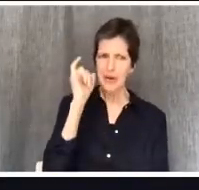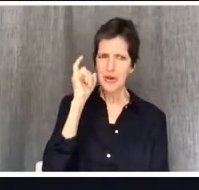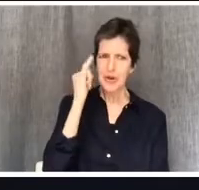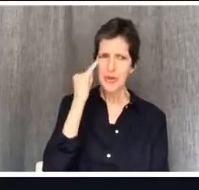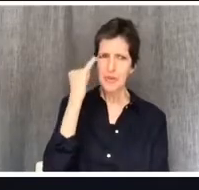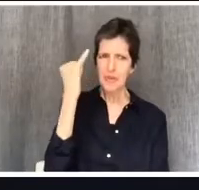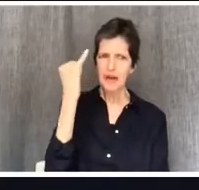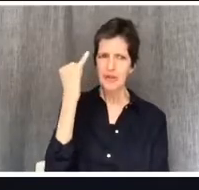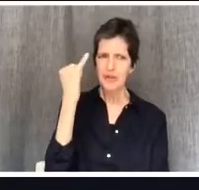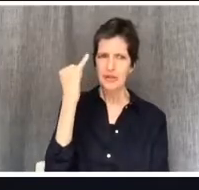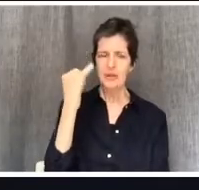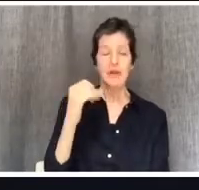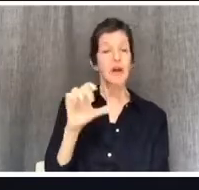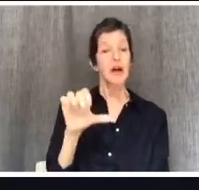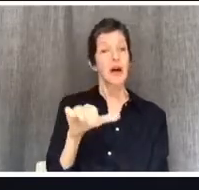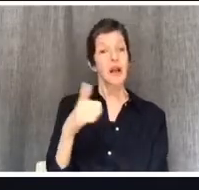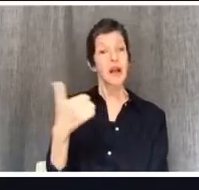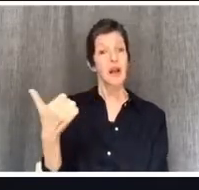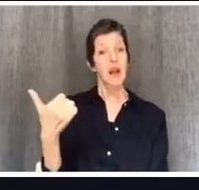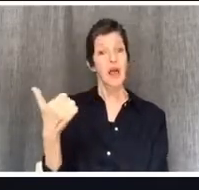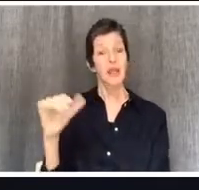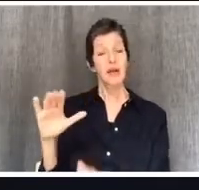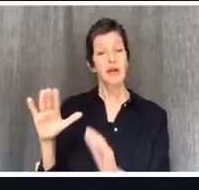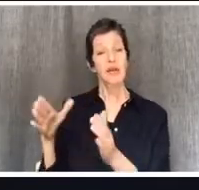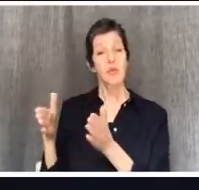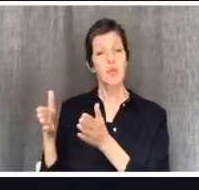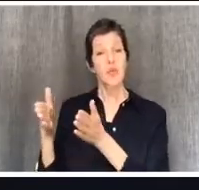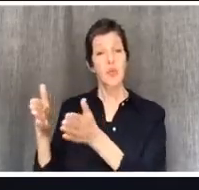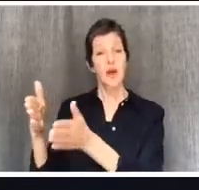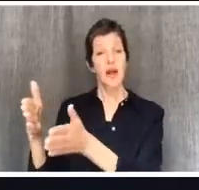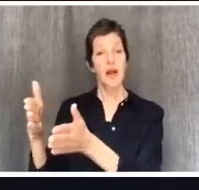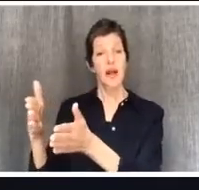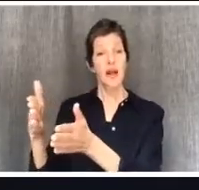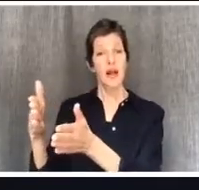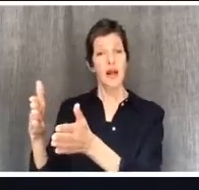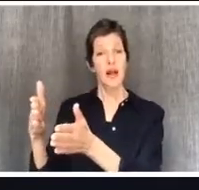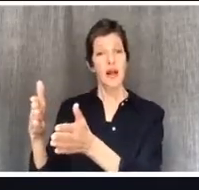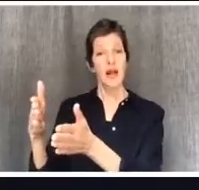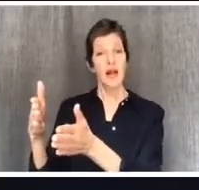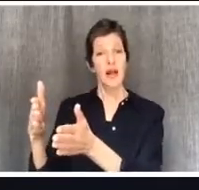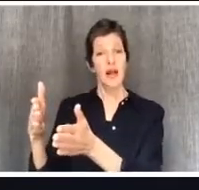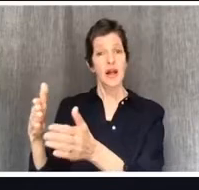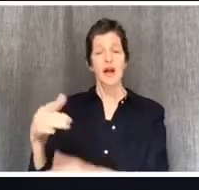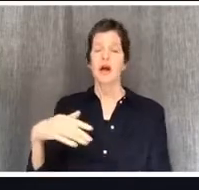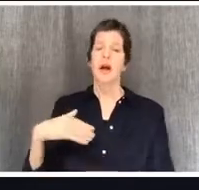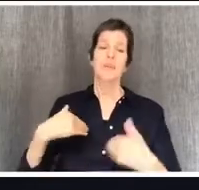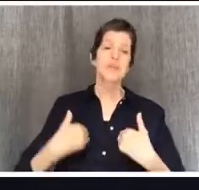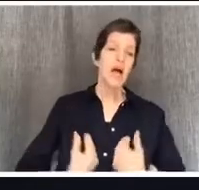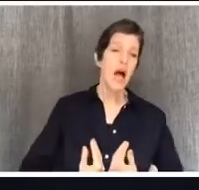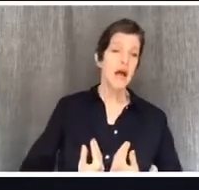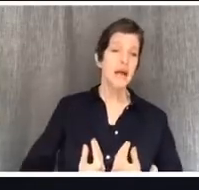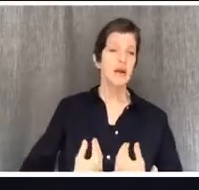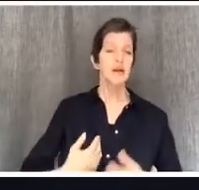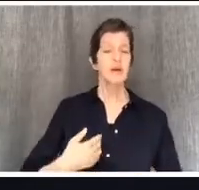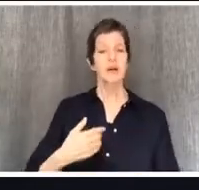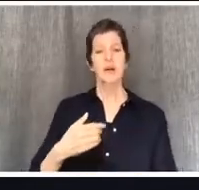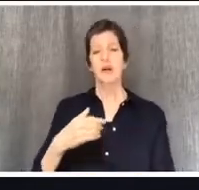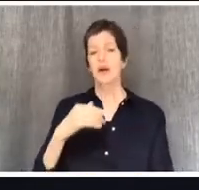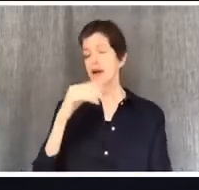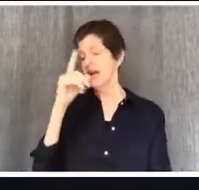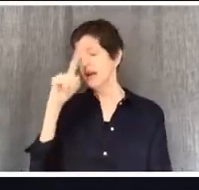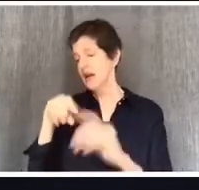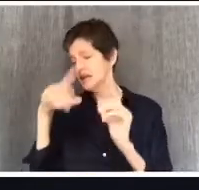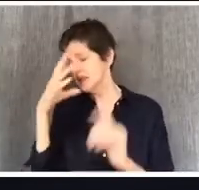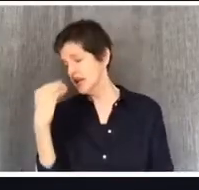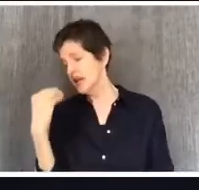which I think is equally terrible, even though it's a little bit less obvious is utter resignation to say, I'm tired. I'm not sleeping. Things aren't going